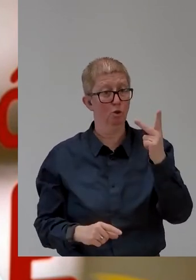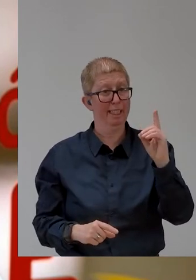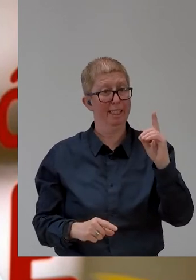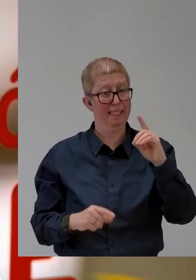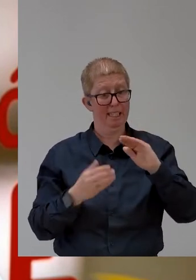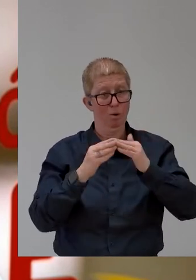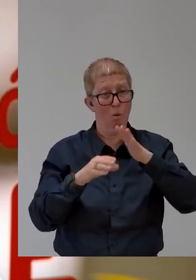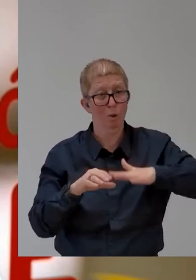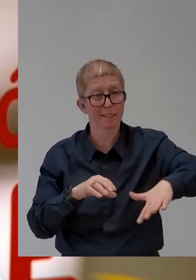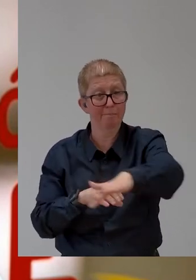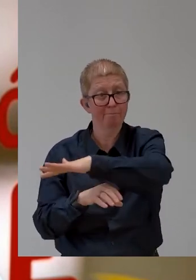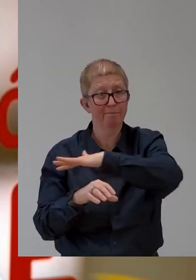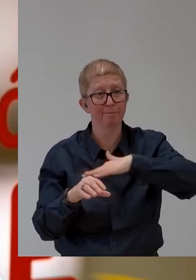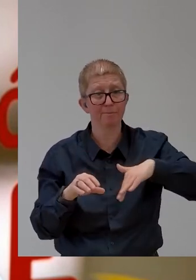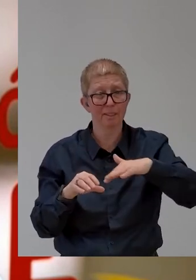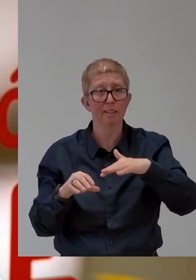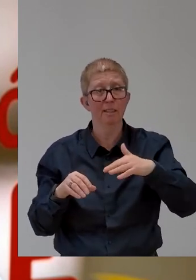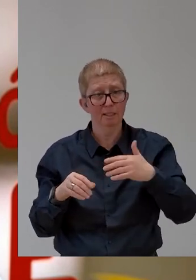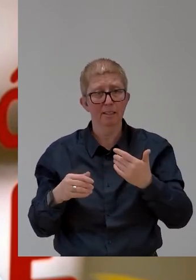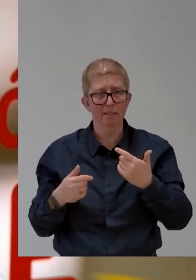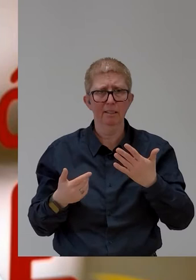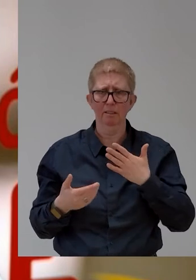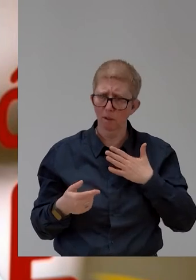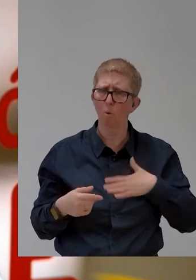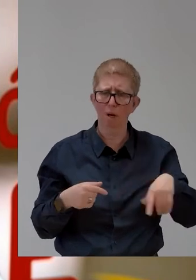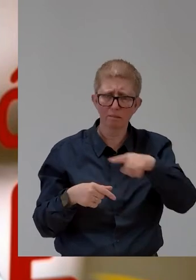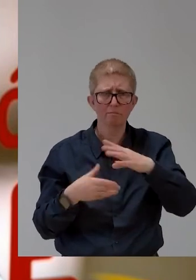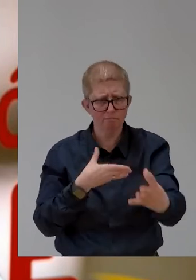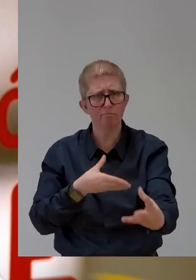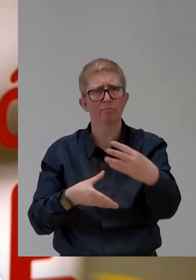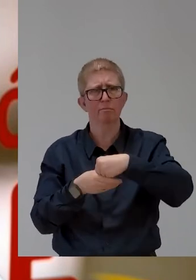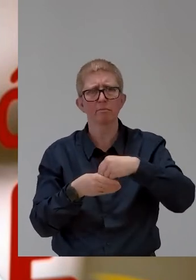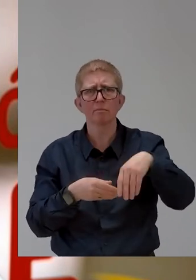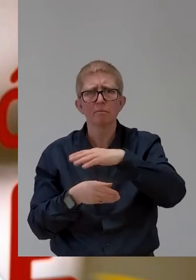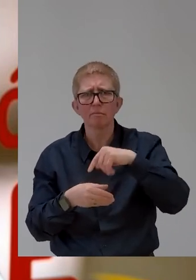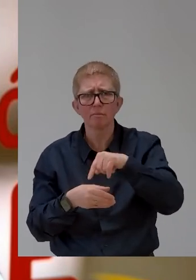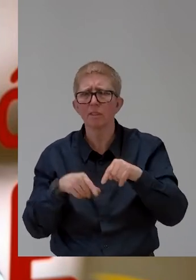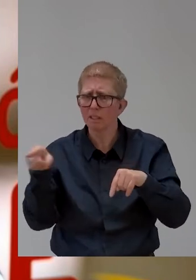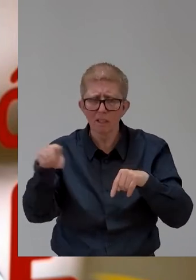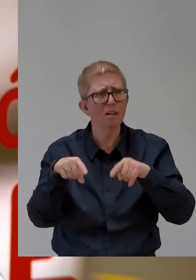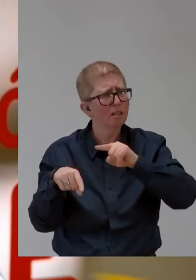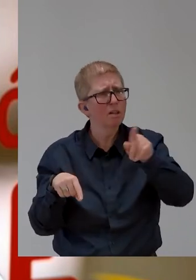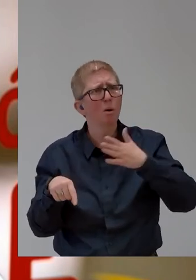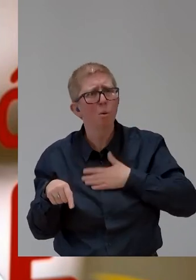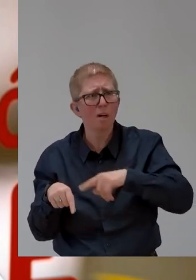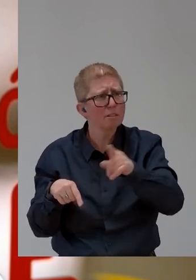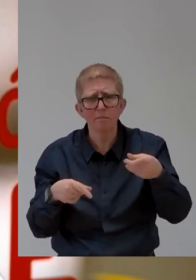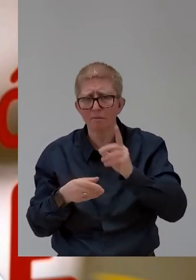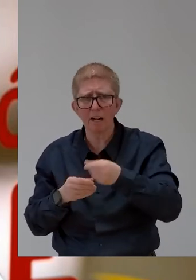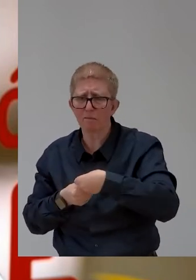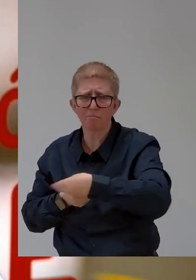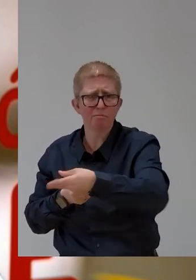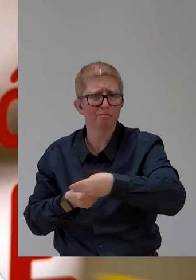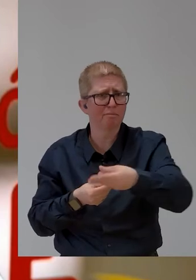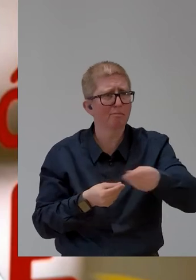reference in this technology for all those who want to use it as another resource to equalize the opportunities of people with